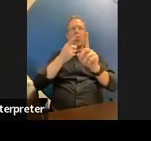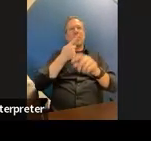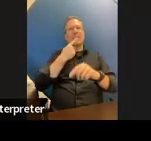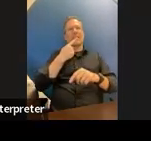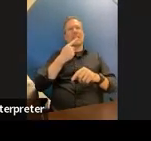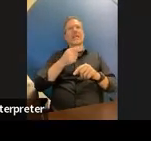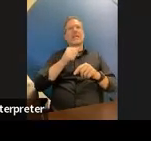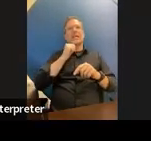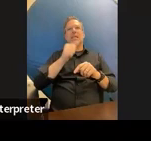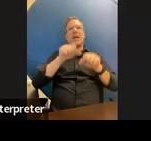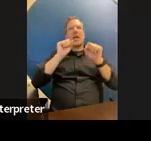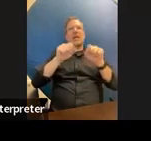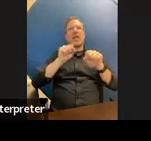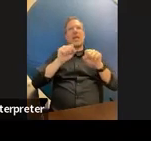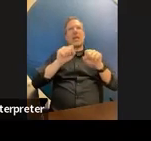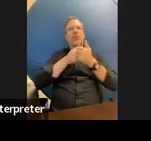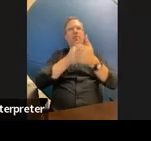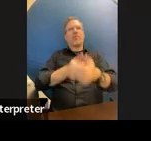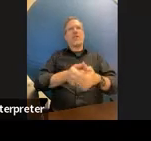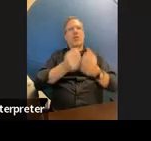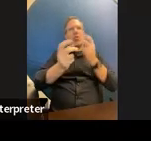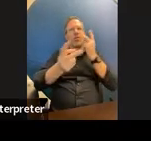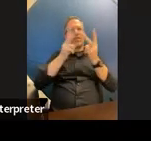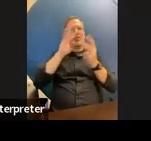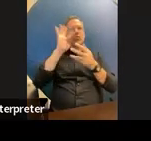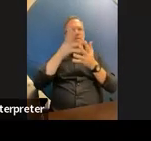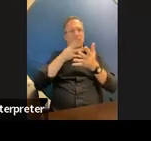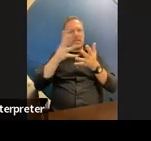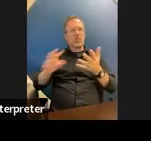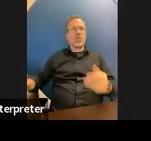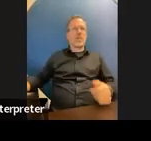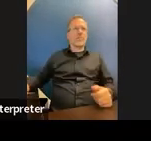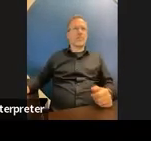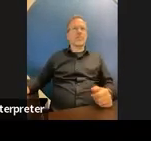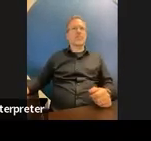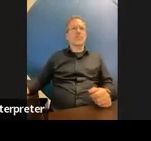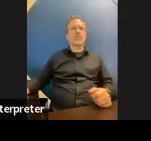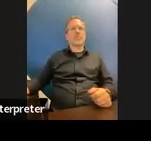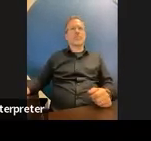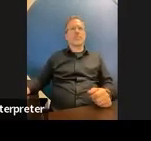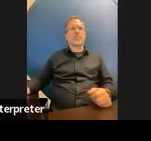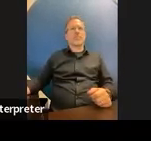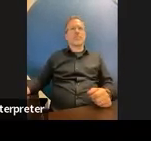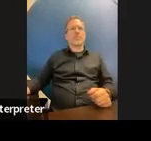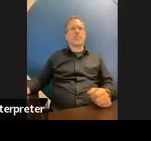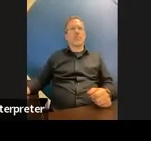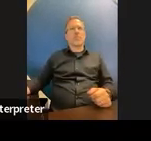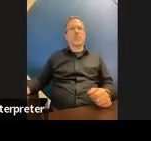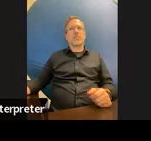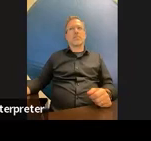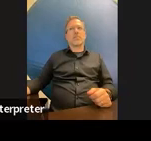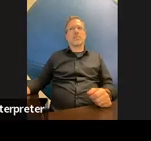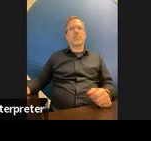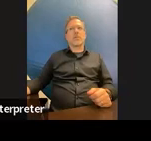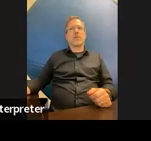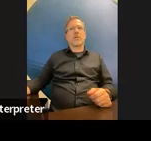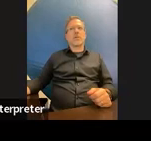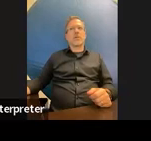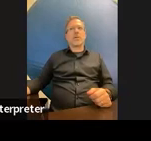a visual schedule and it might just be that you haven't done a visual schedule with them